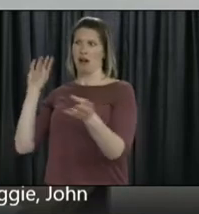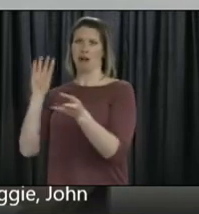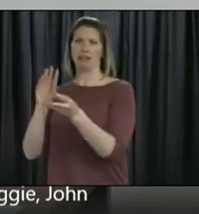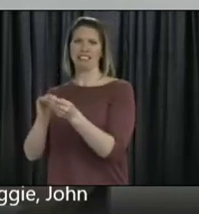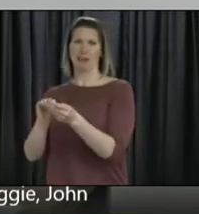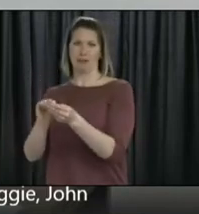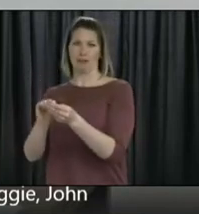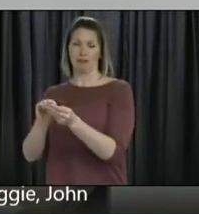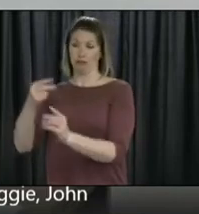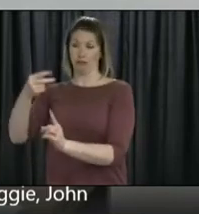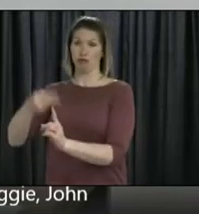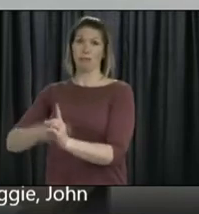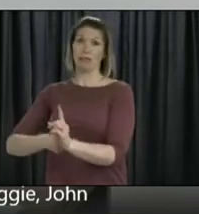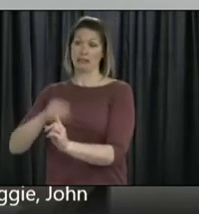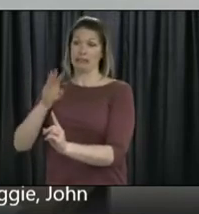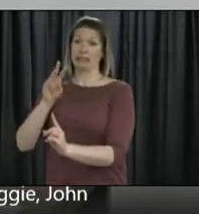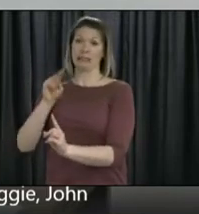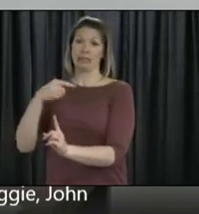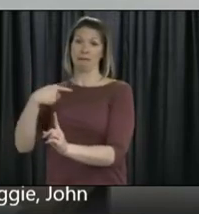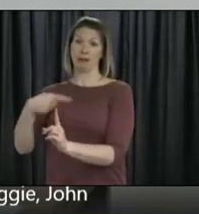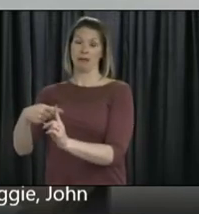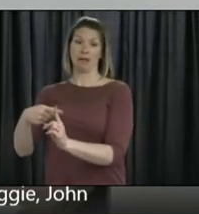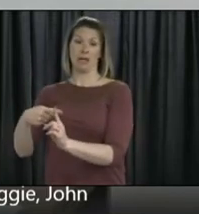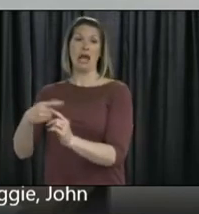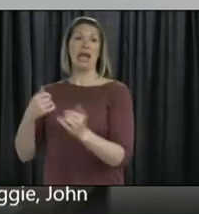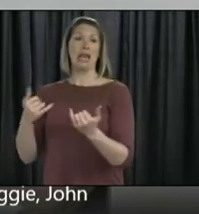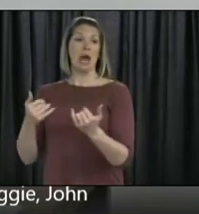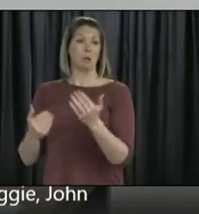positive now for at least five weeks.